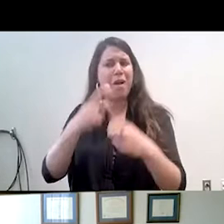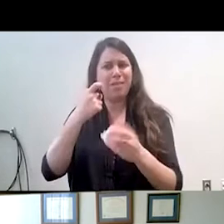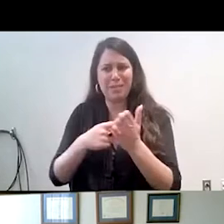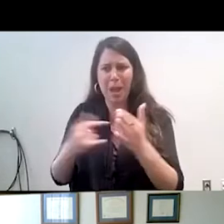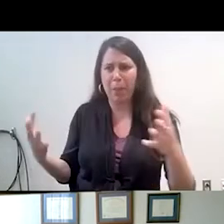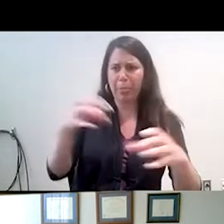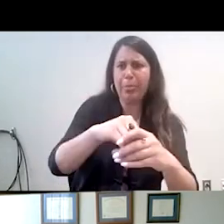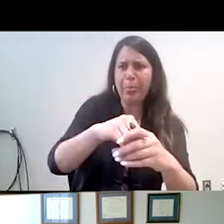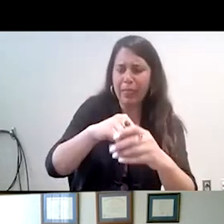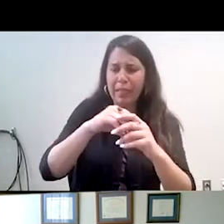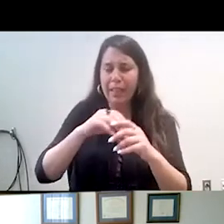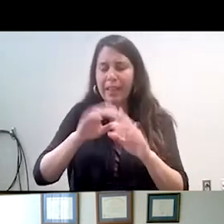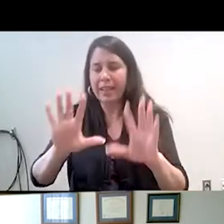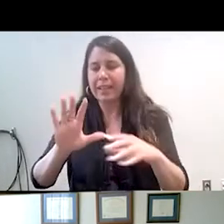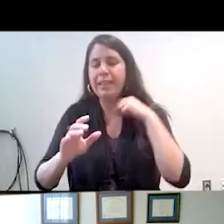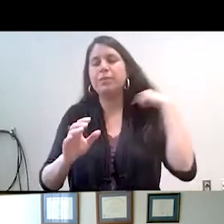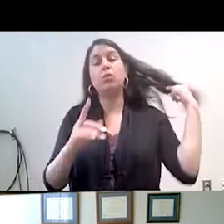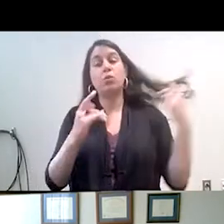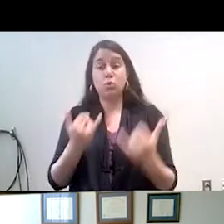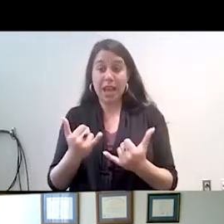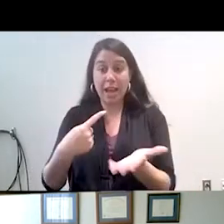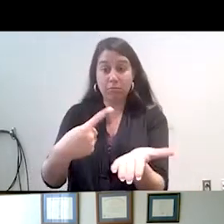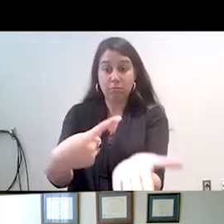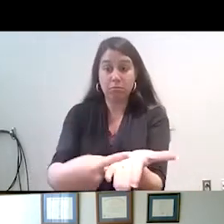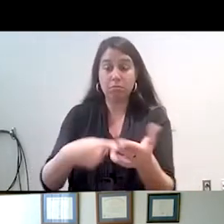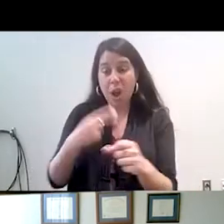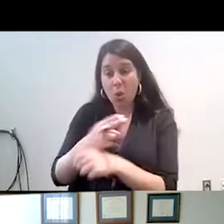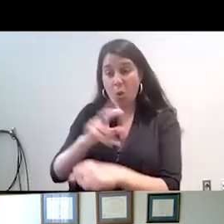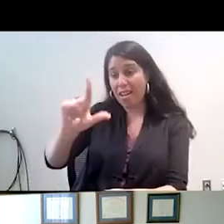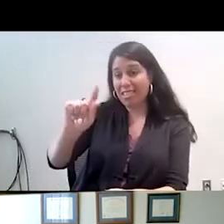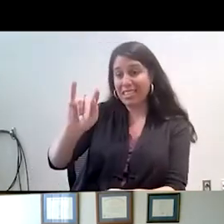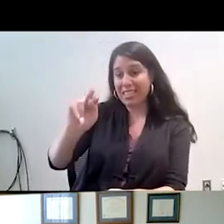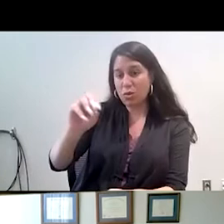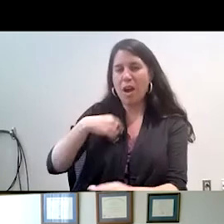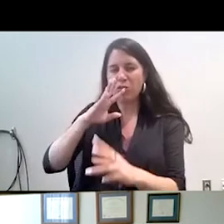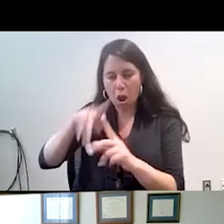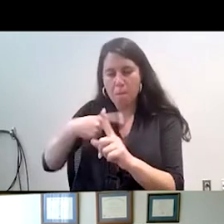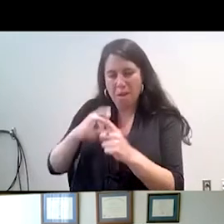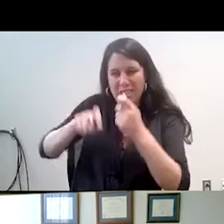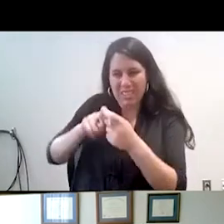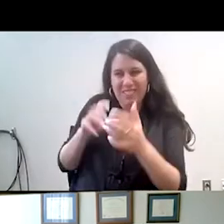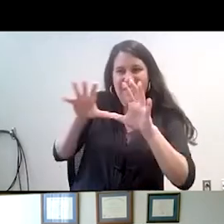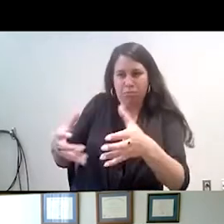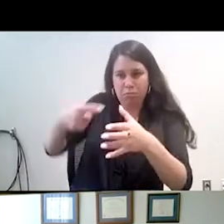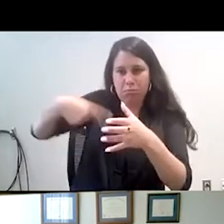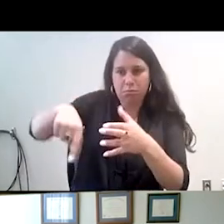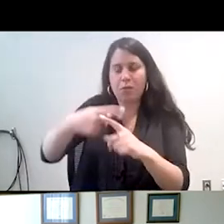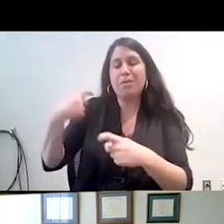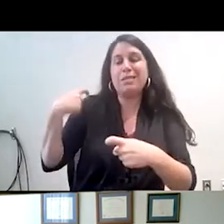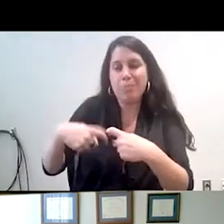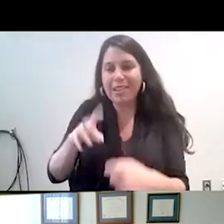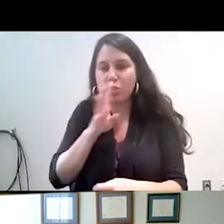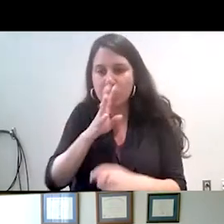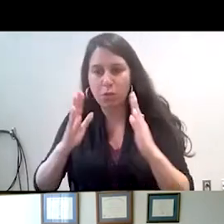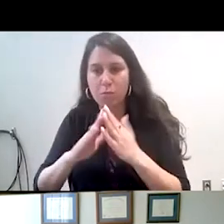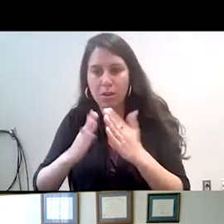And so for the purposes of the presentation today, when I use the term Latino, I'm going to refer strictly to individuals from the Spanish-speaking countries of Central